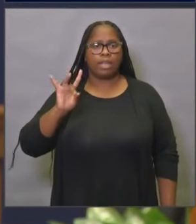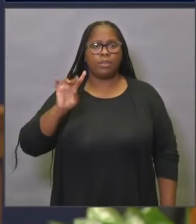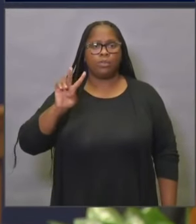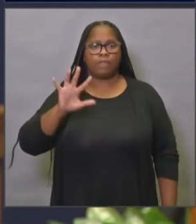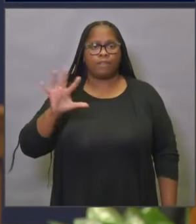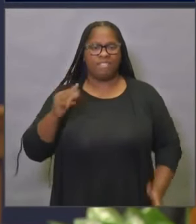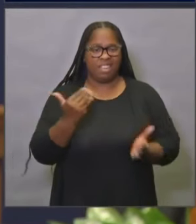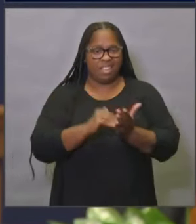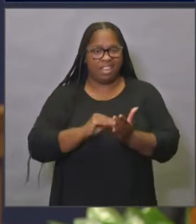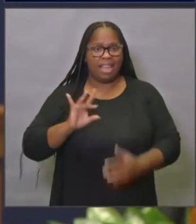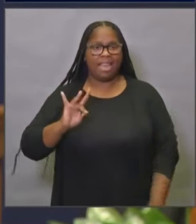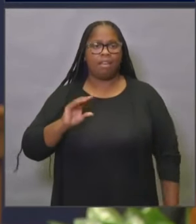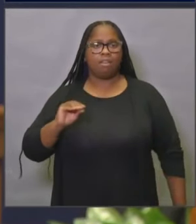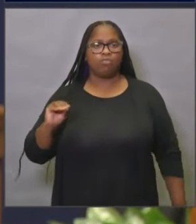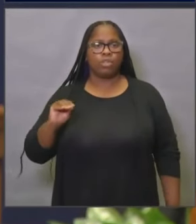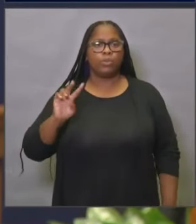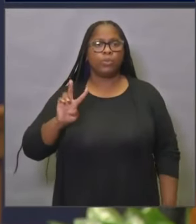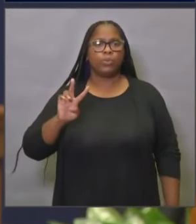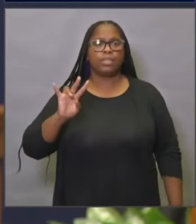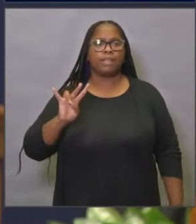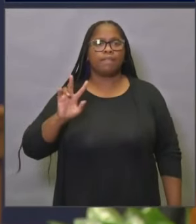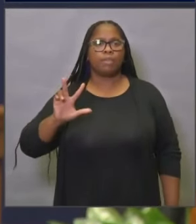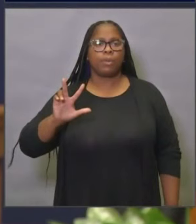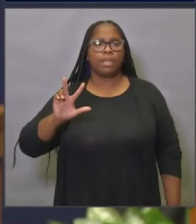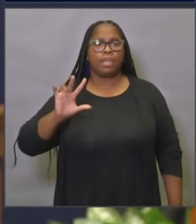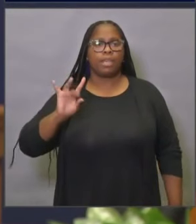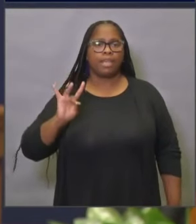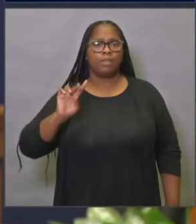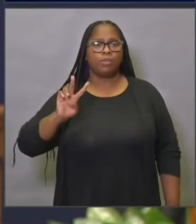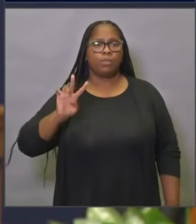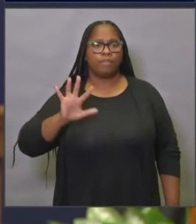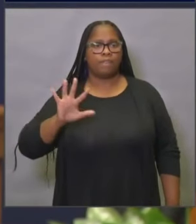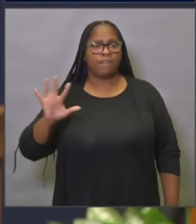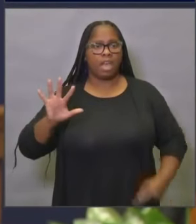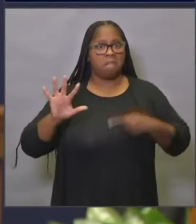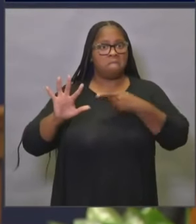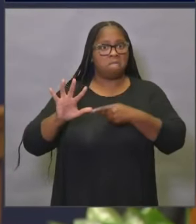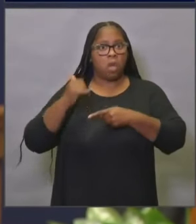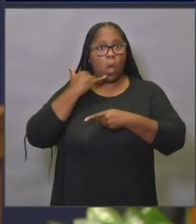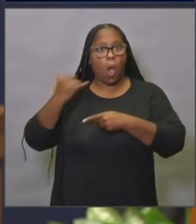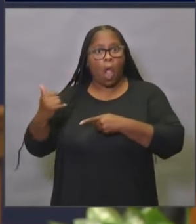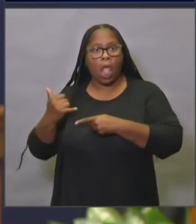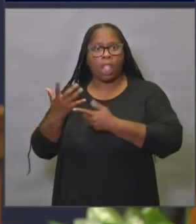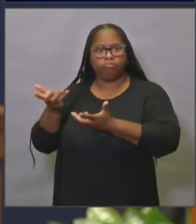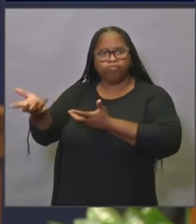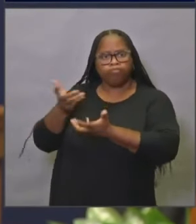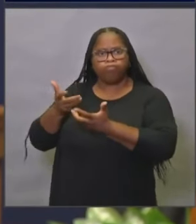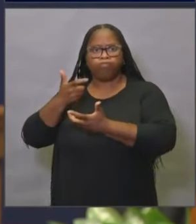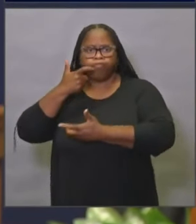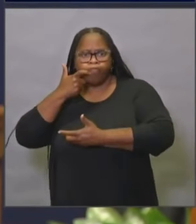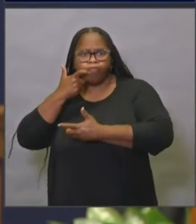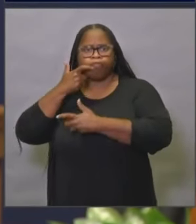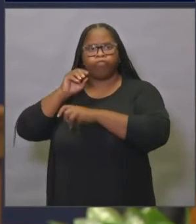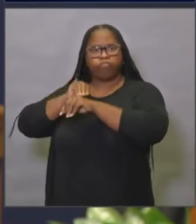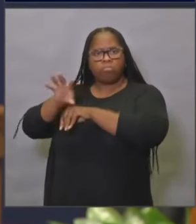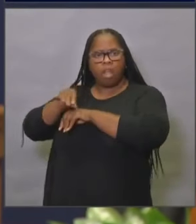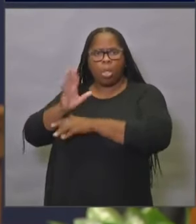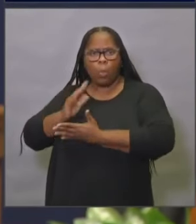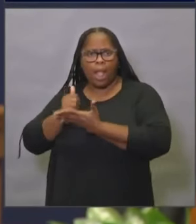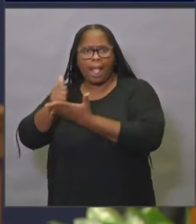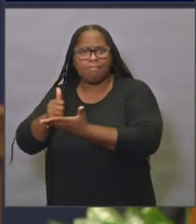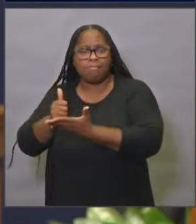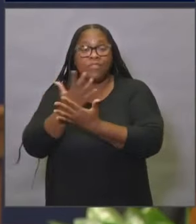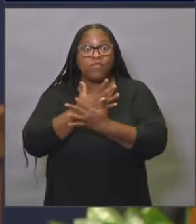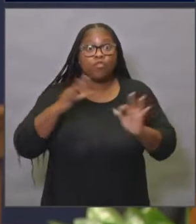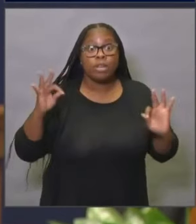Again, that's 800-273-8255. You can call that line to talk with a caring and trained counselor. It's free, it's